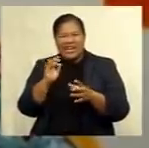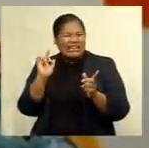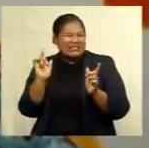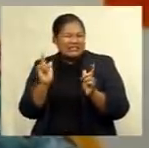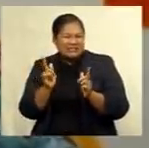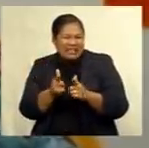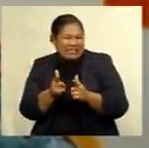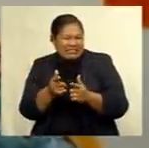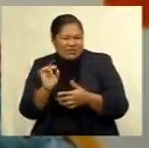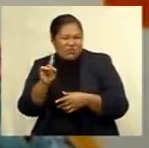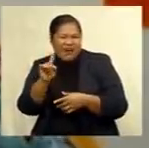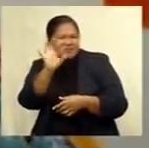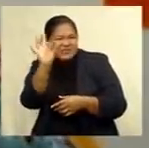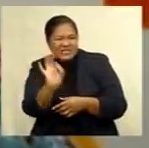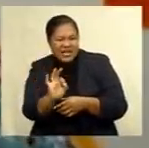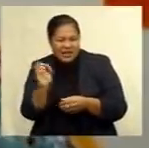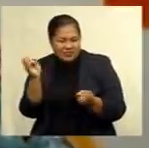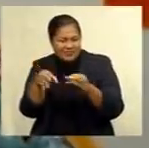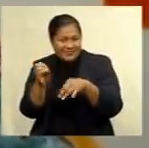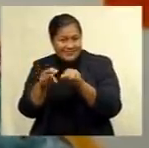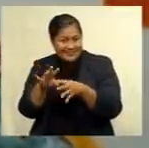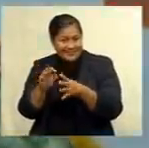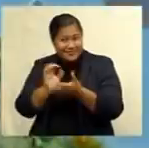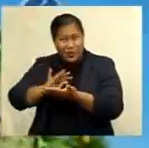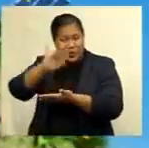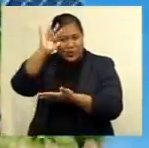% of global carbon emissions